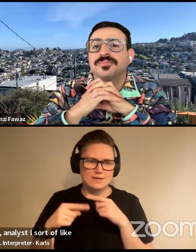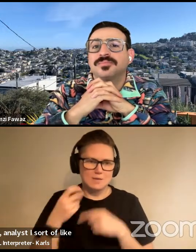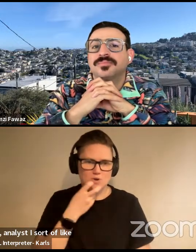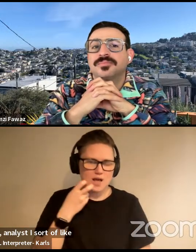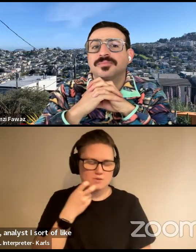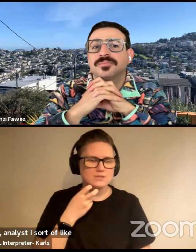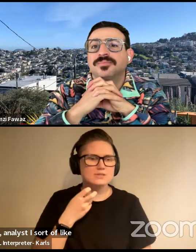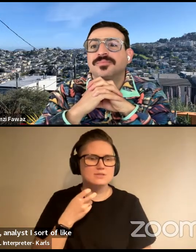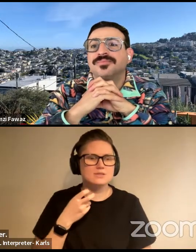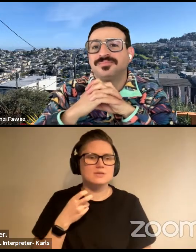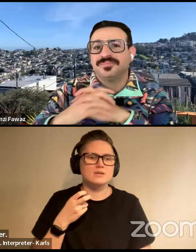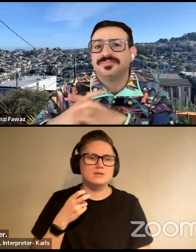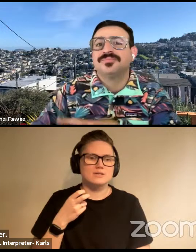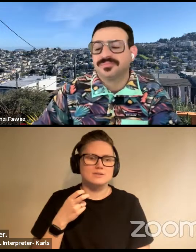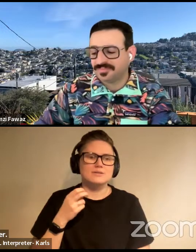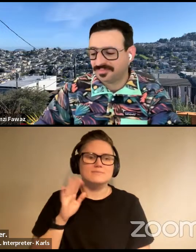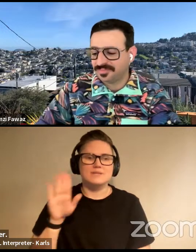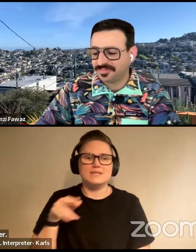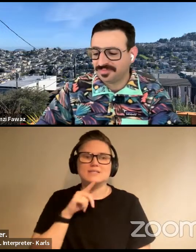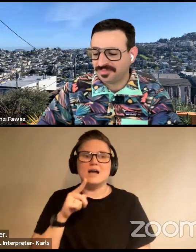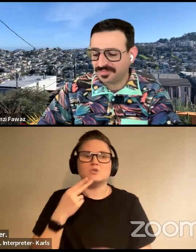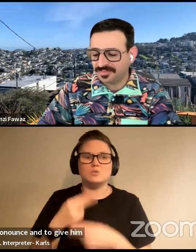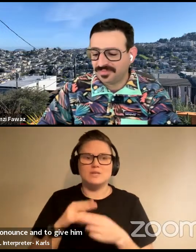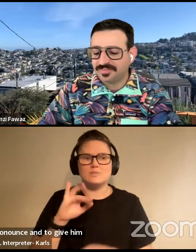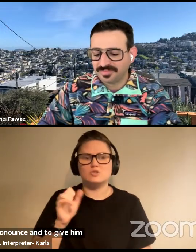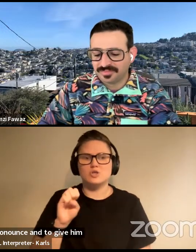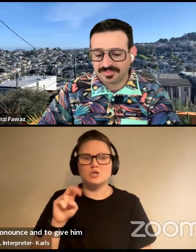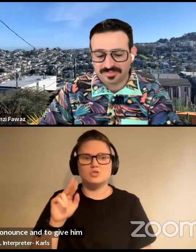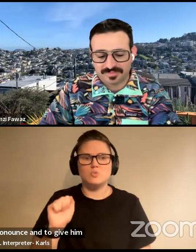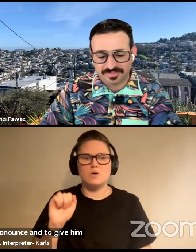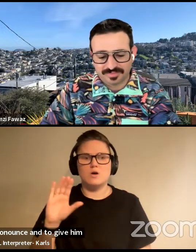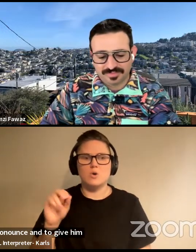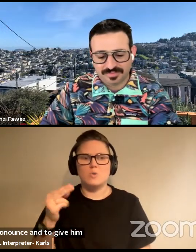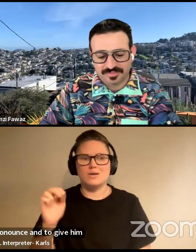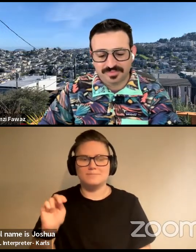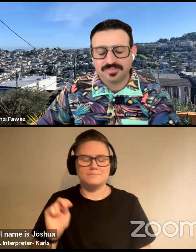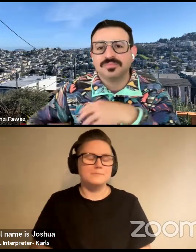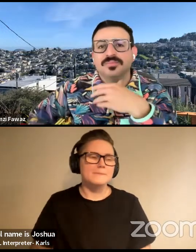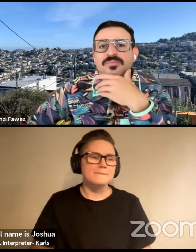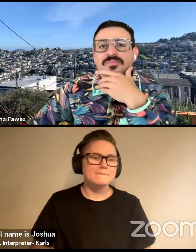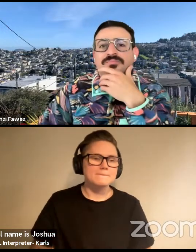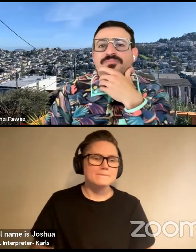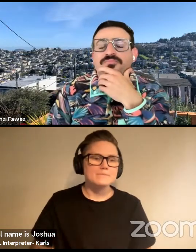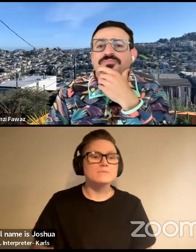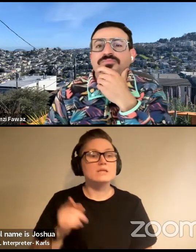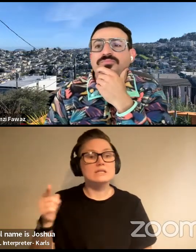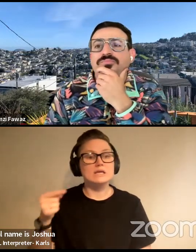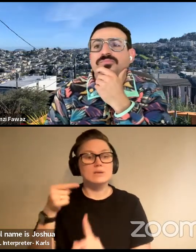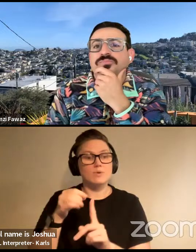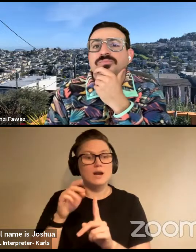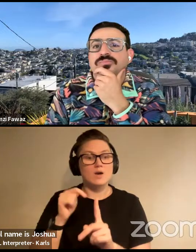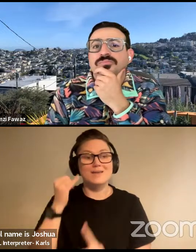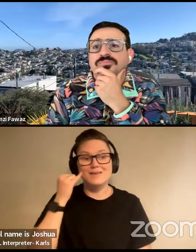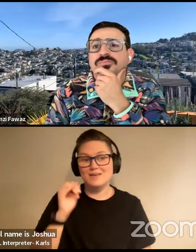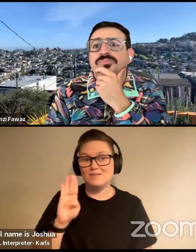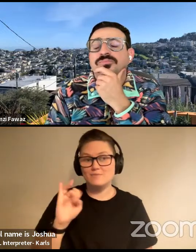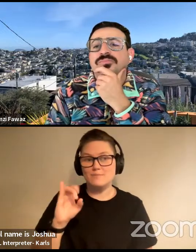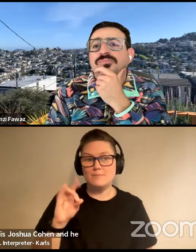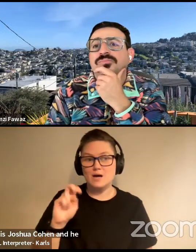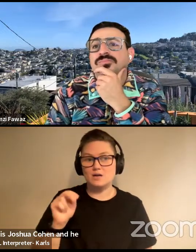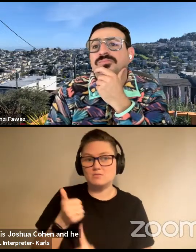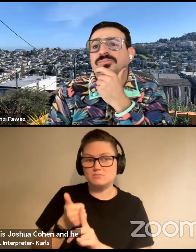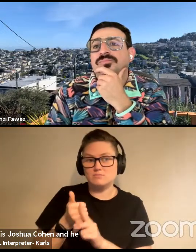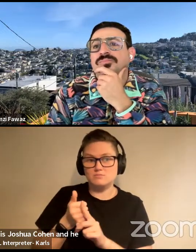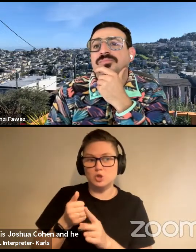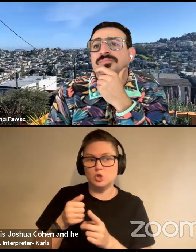his actual name is Joshua Cohen. And he pointed out that, you know, if Biden loses, they're going to like look for a